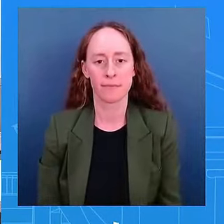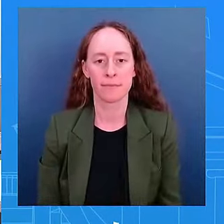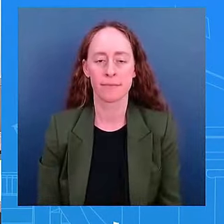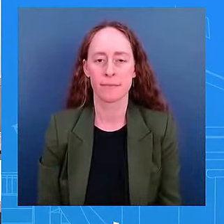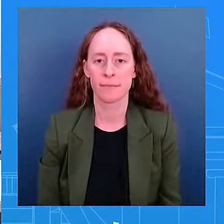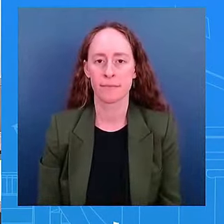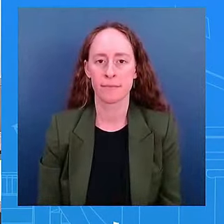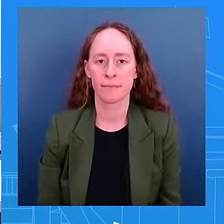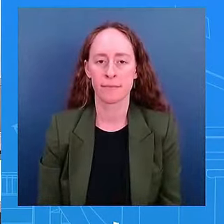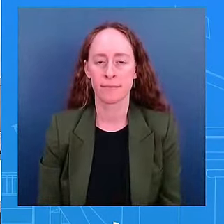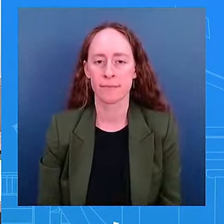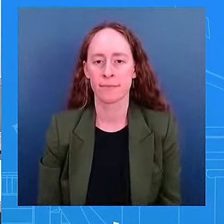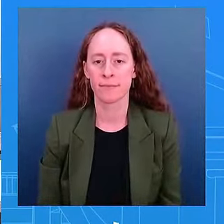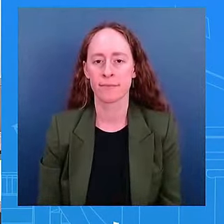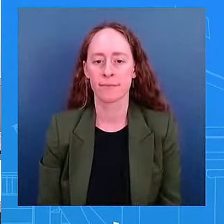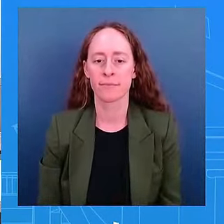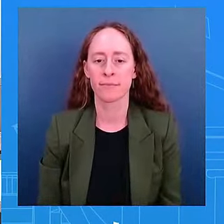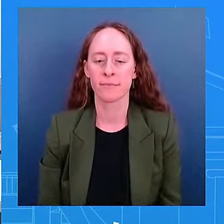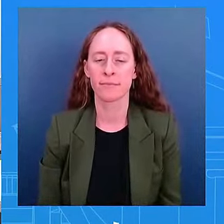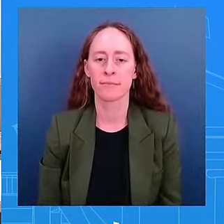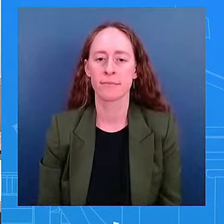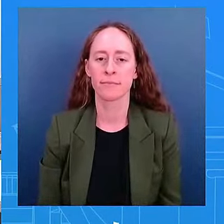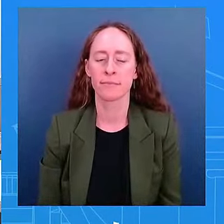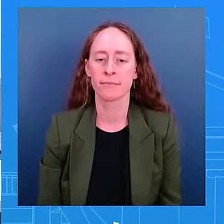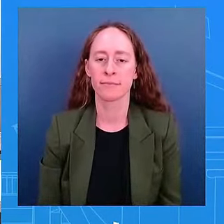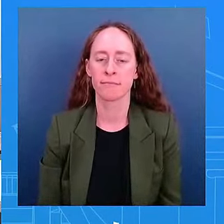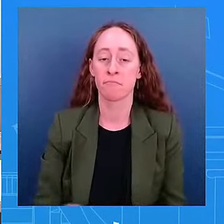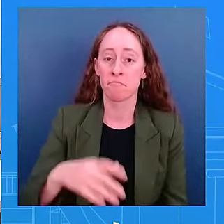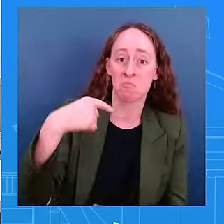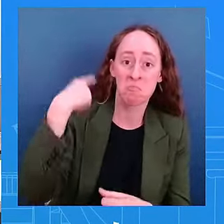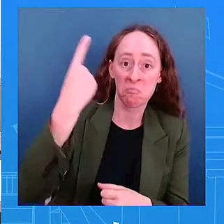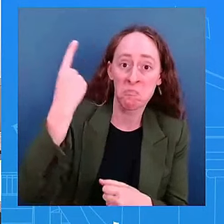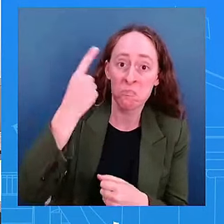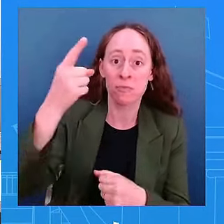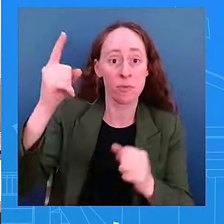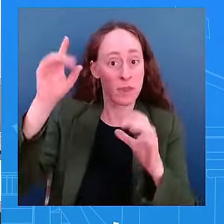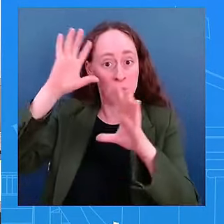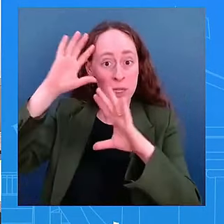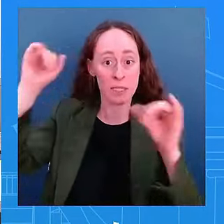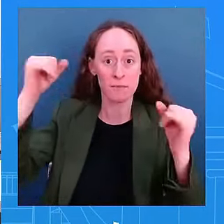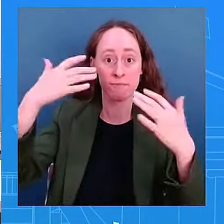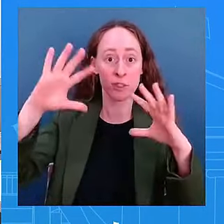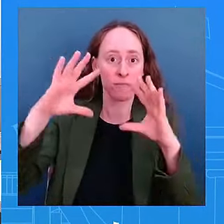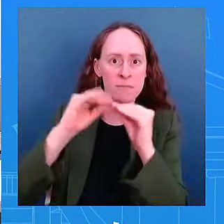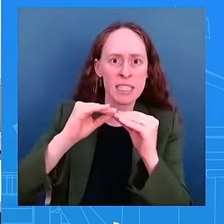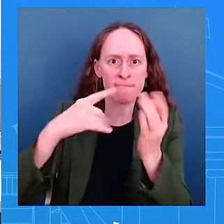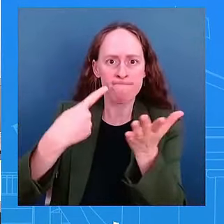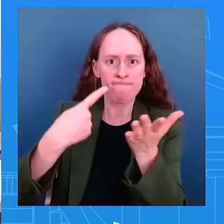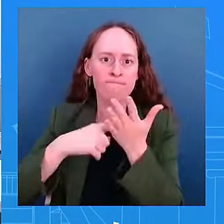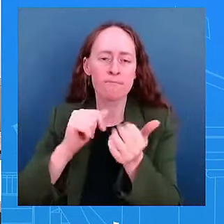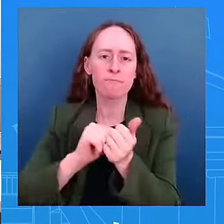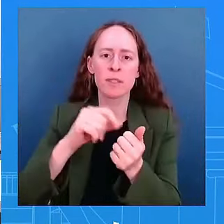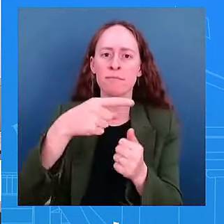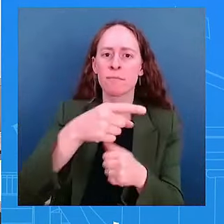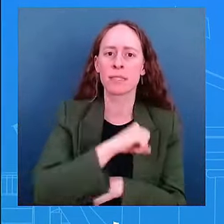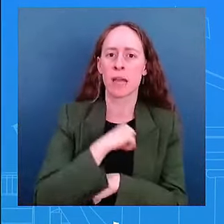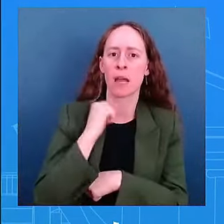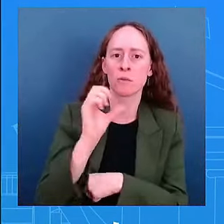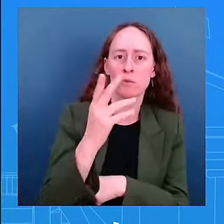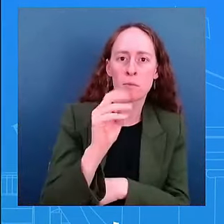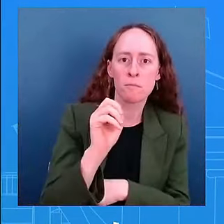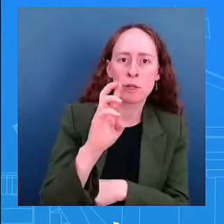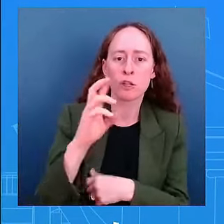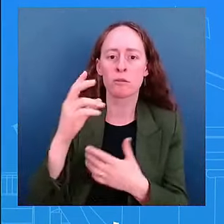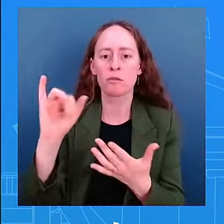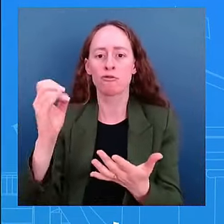met with leaders schumer and jeffries about legislative priorities for the remainder of this this six months as you discussed yeah uh don't have any